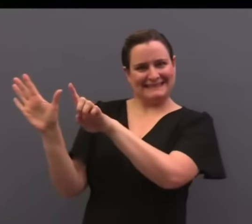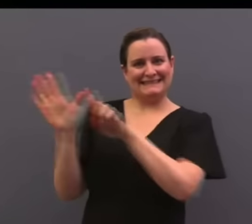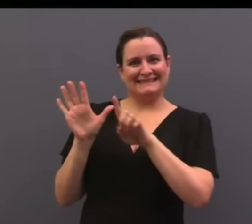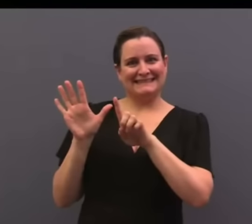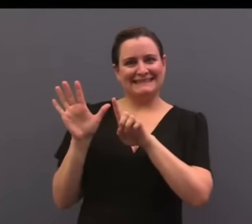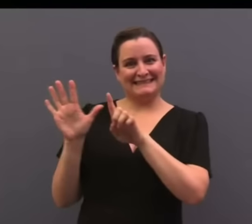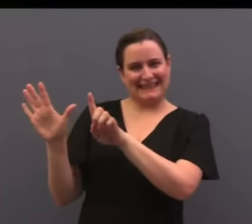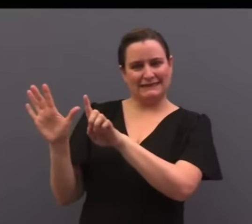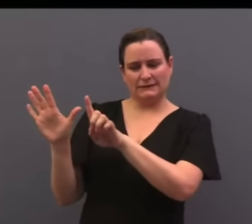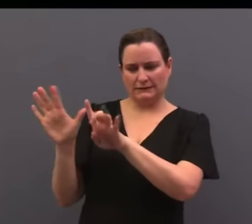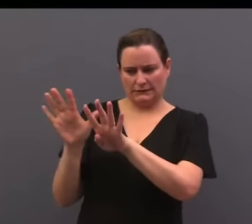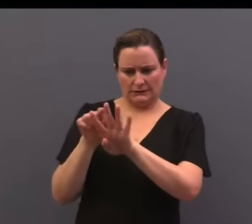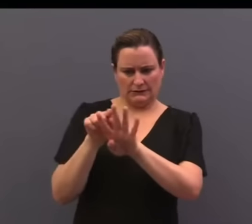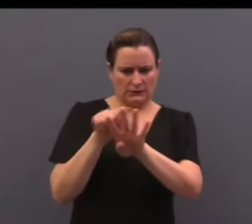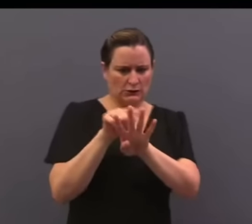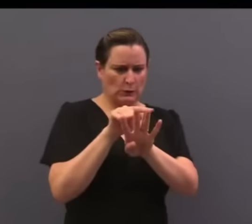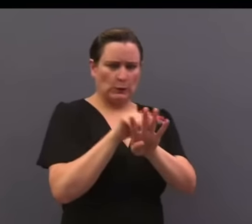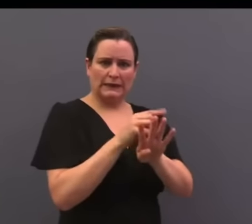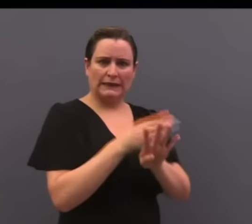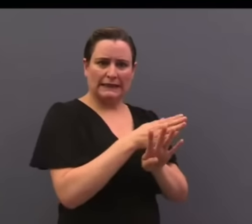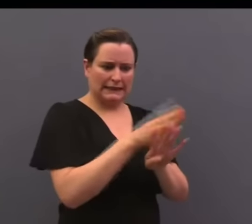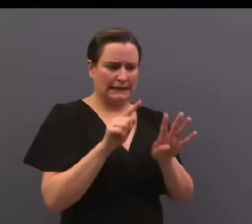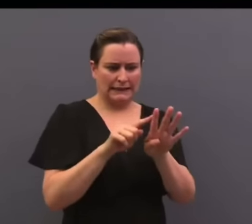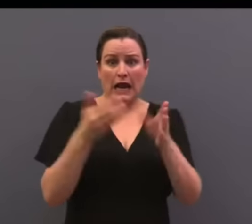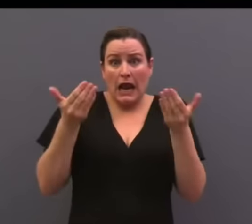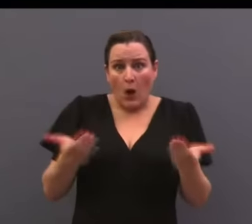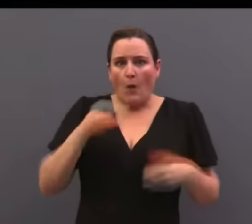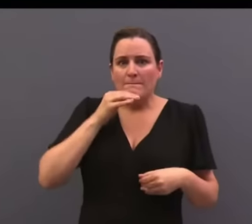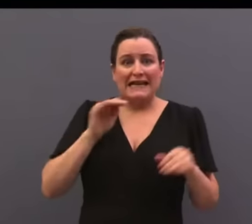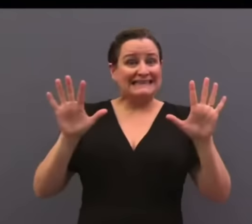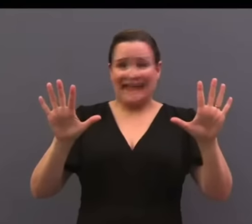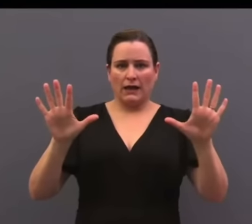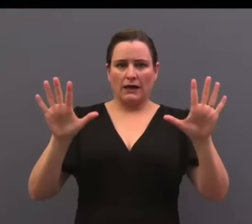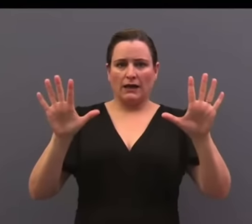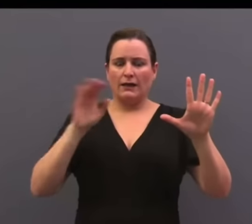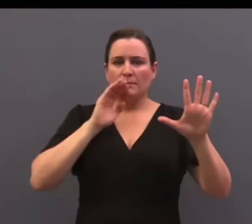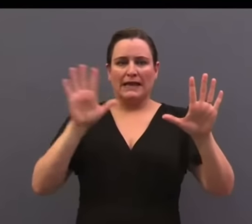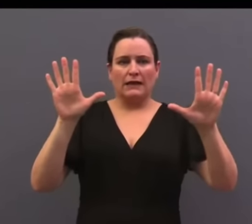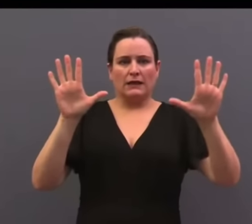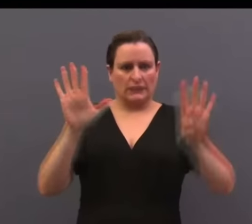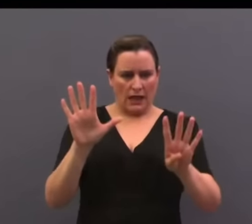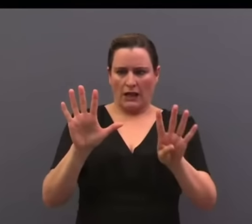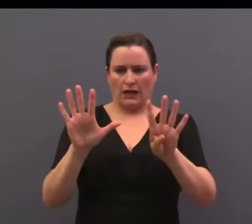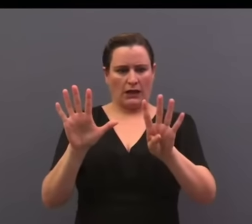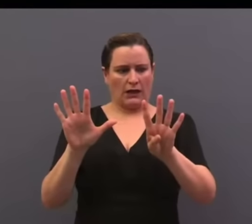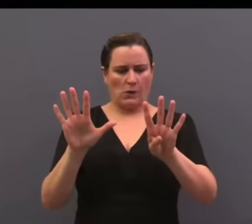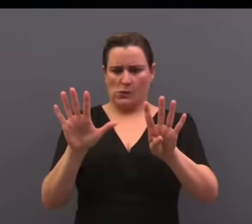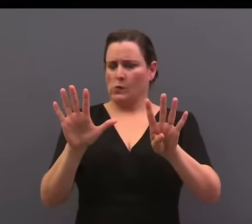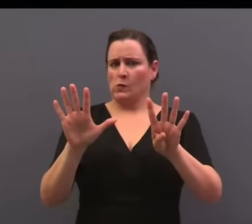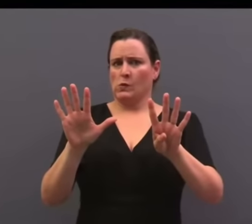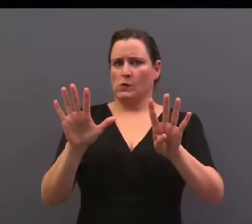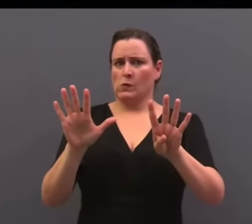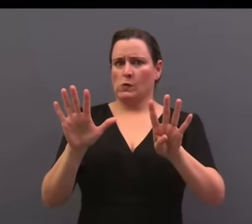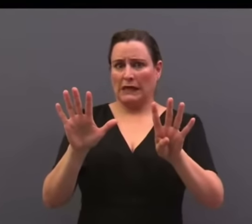nine is 66% of the seats in parliament. That is the